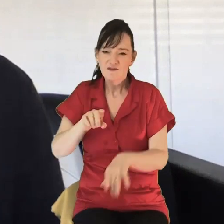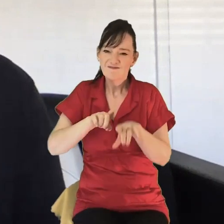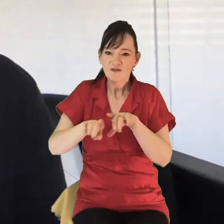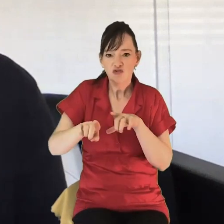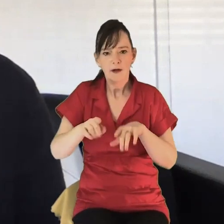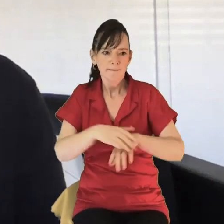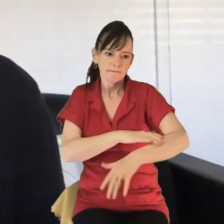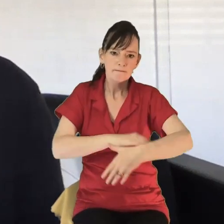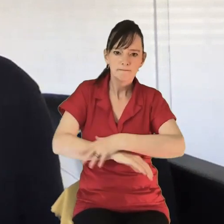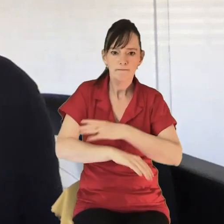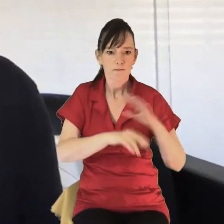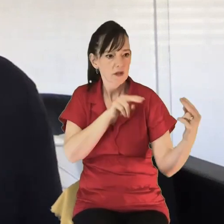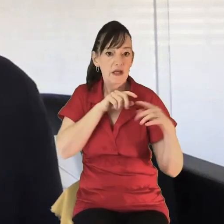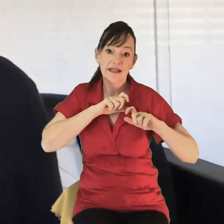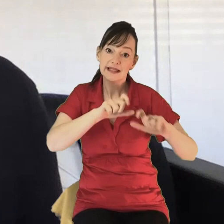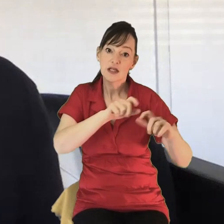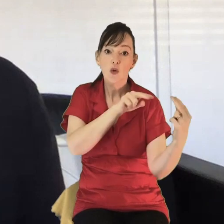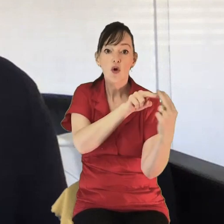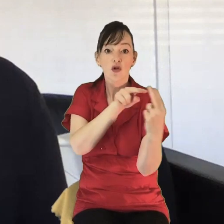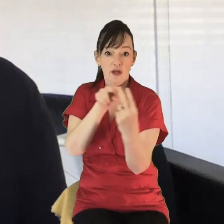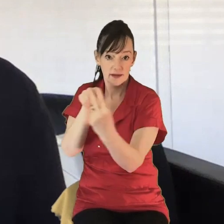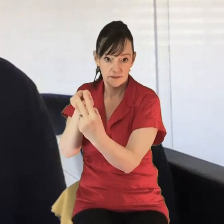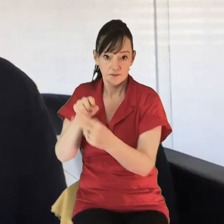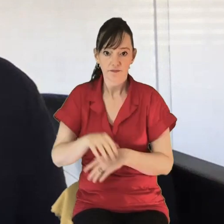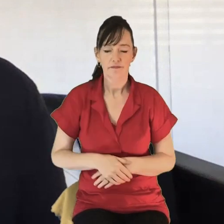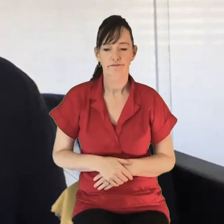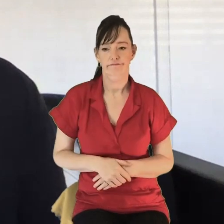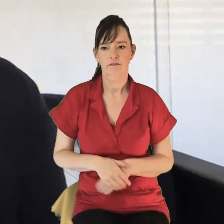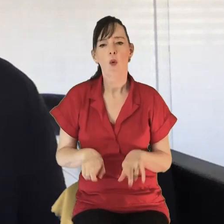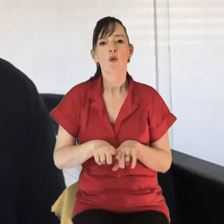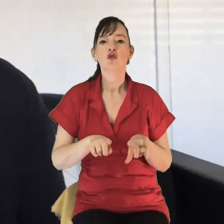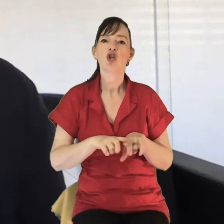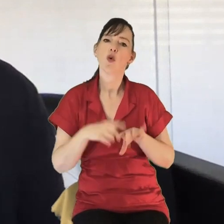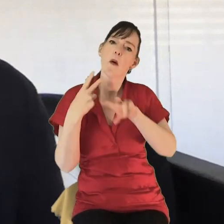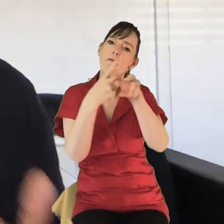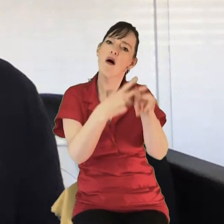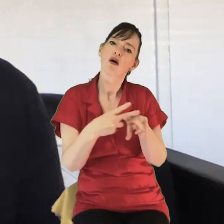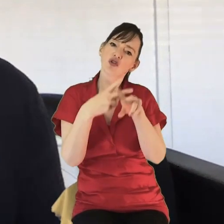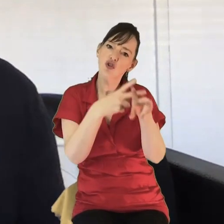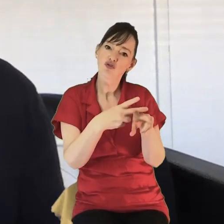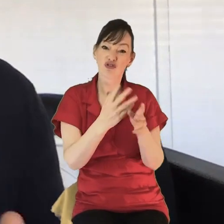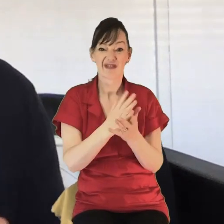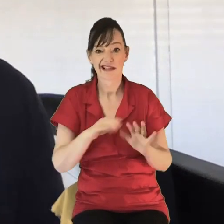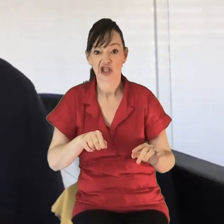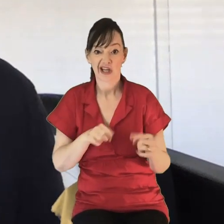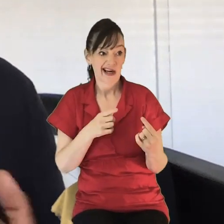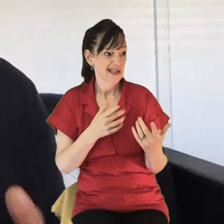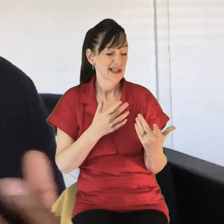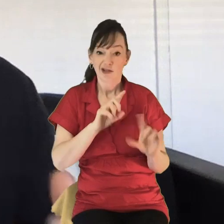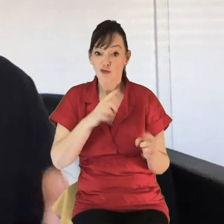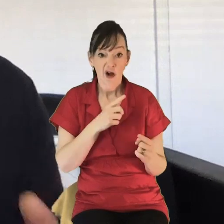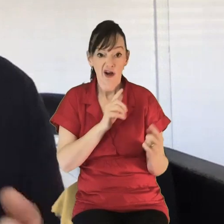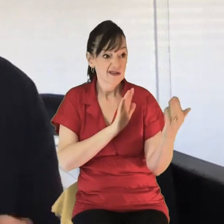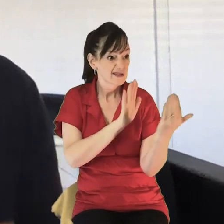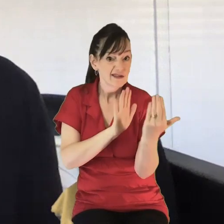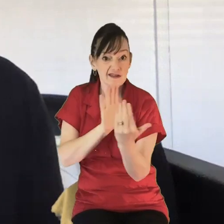in touch and also on a pastoral level, the challenges of being able to actually see people and get a really